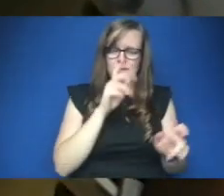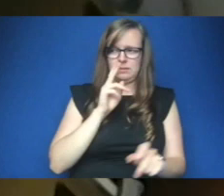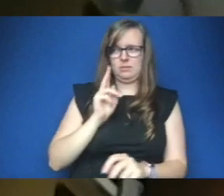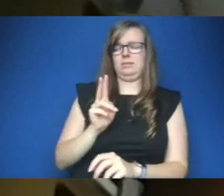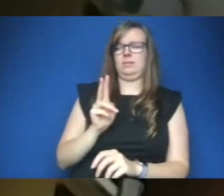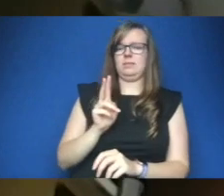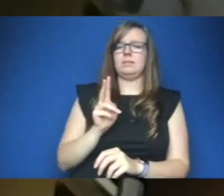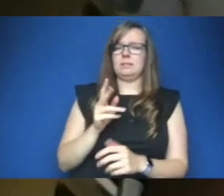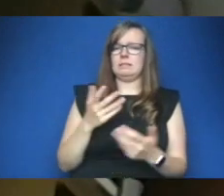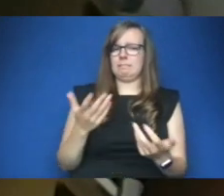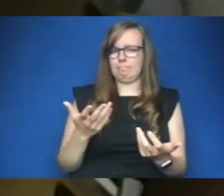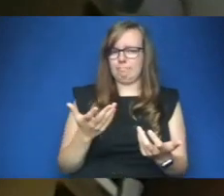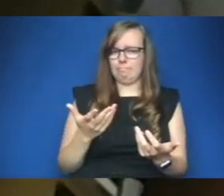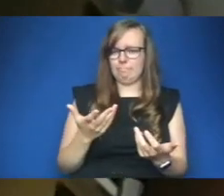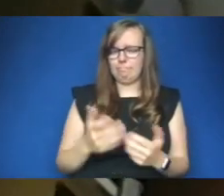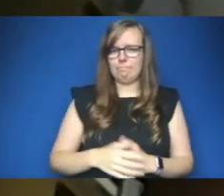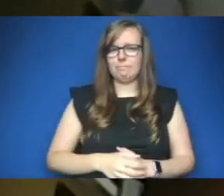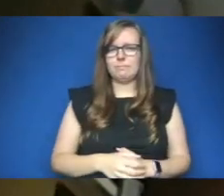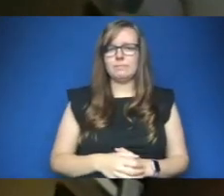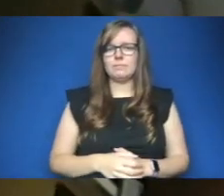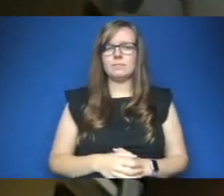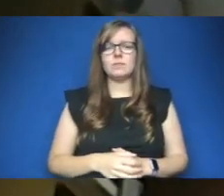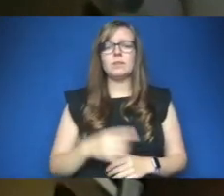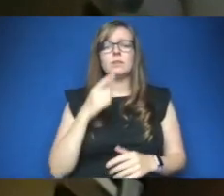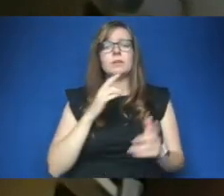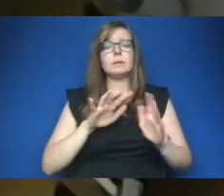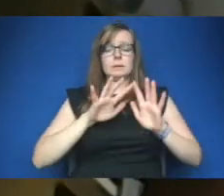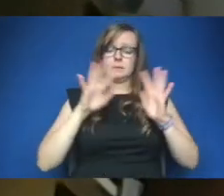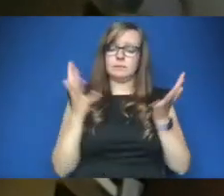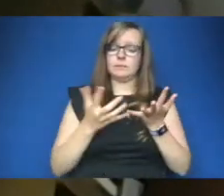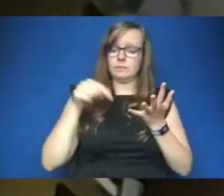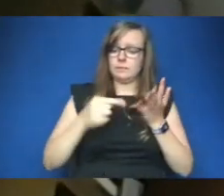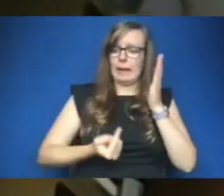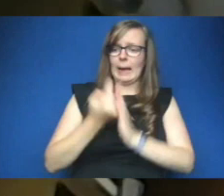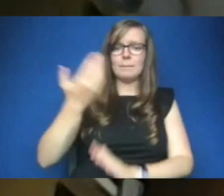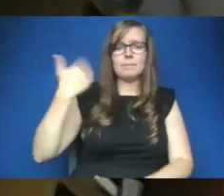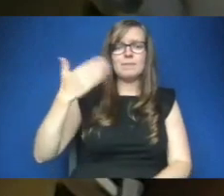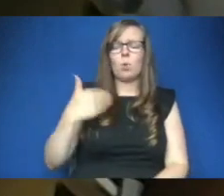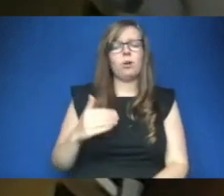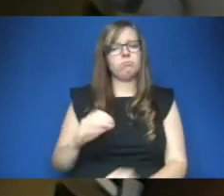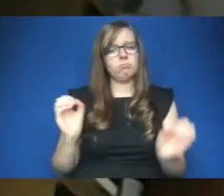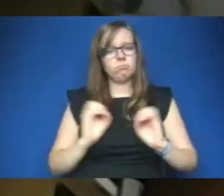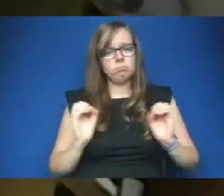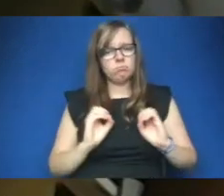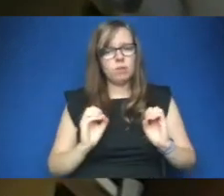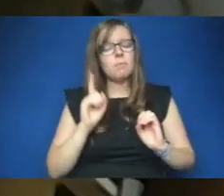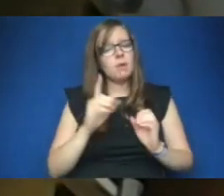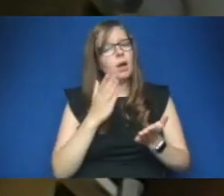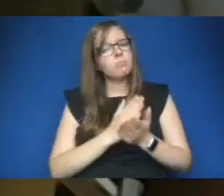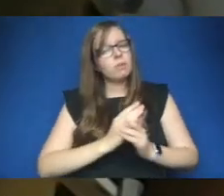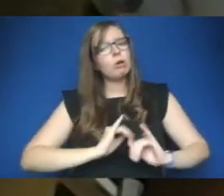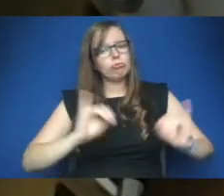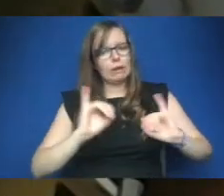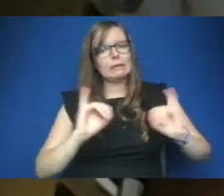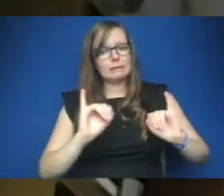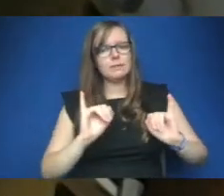we've not had a pandemic like this before well we've had crisis before crisis caused by natural disasters